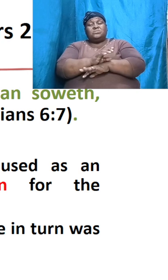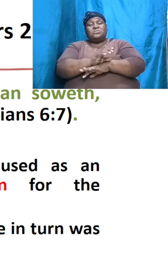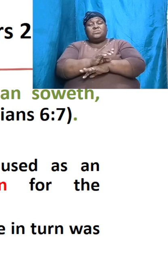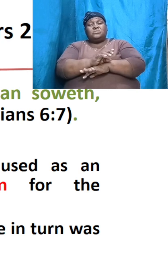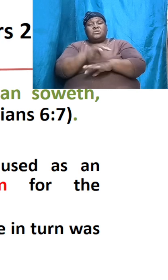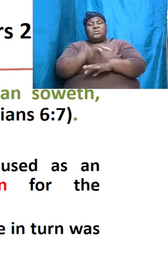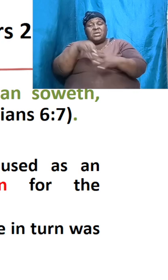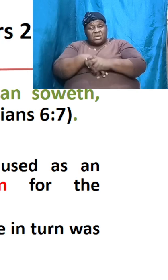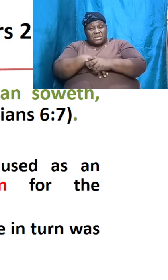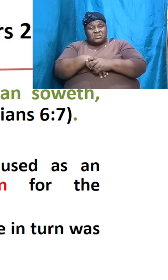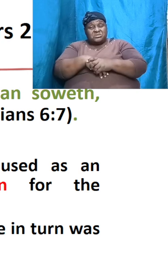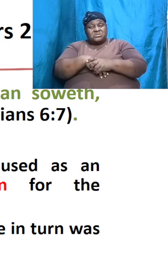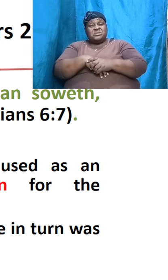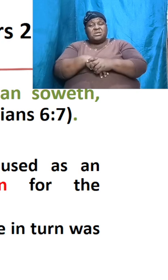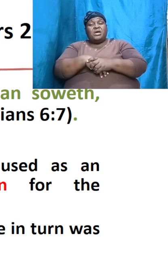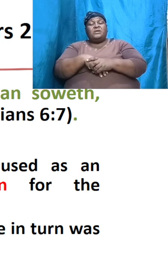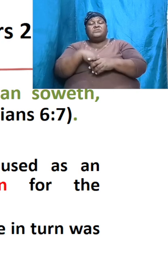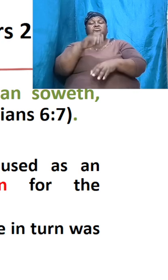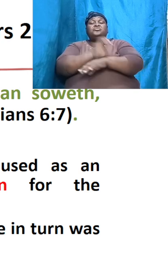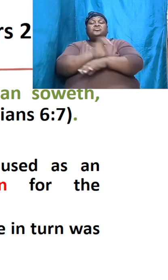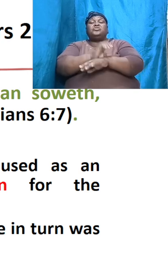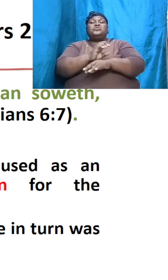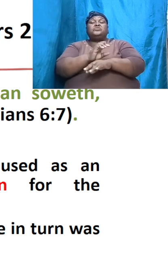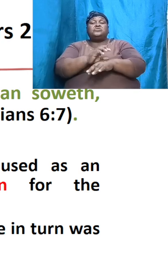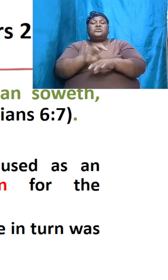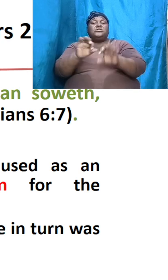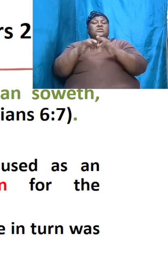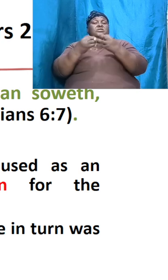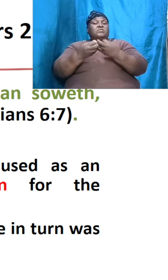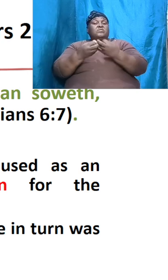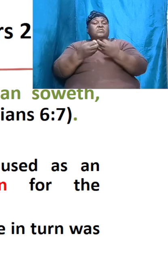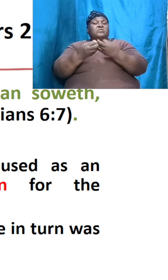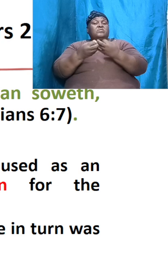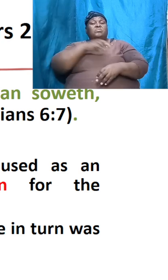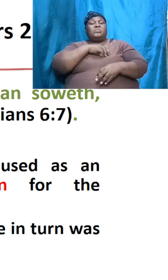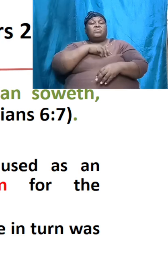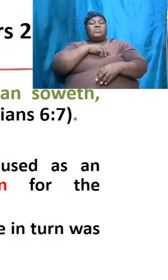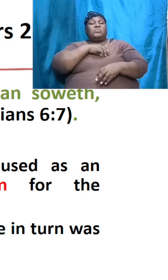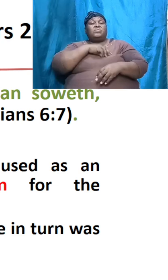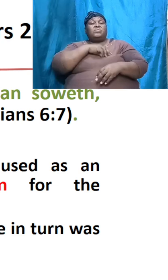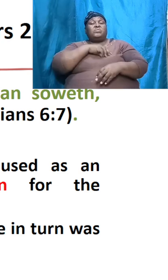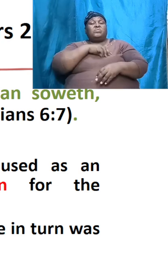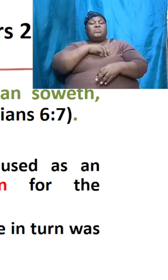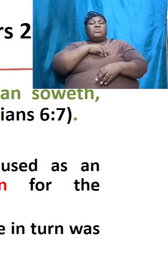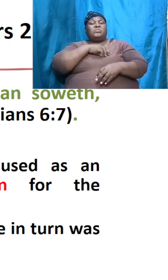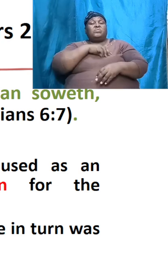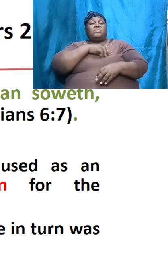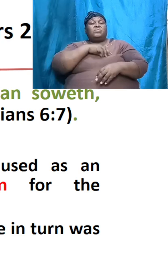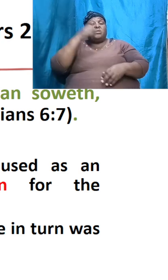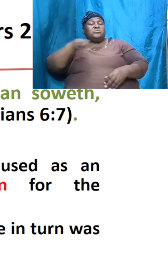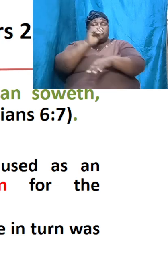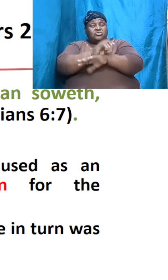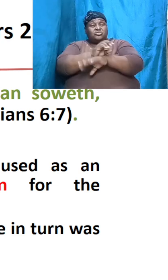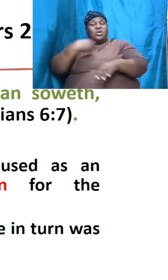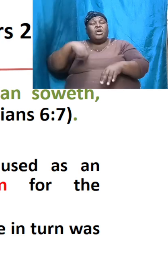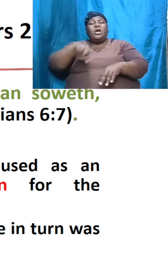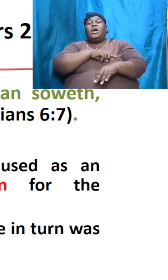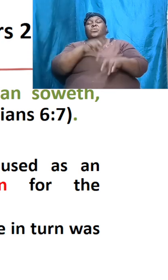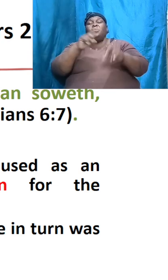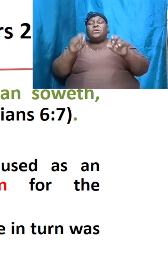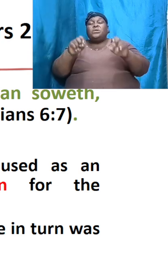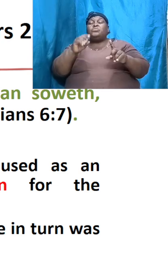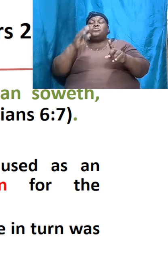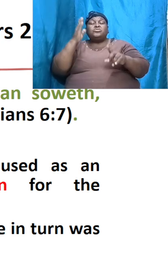inside of the church why because we are in the church now and we ought to know better